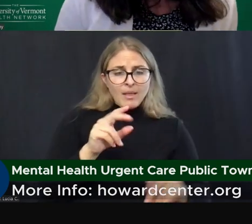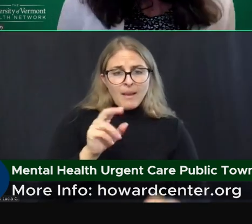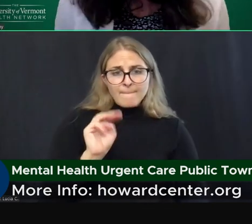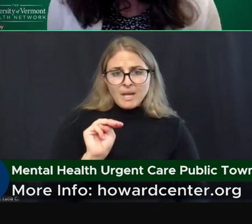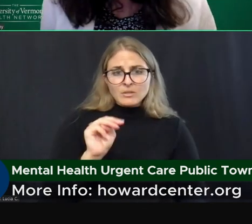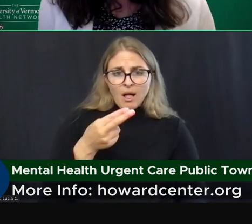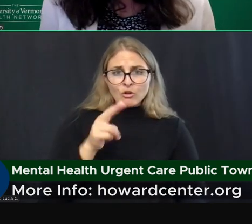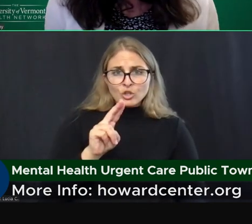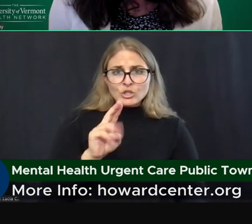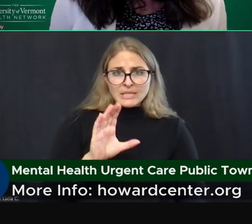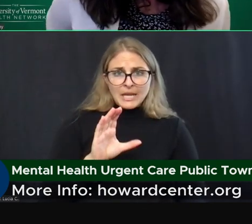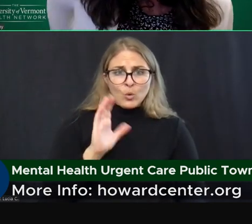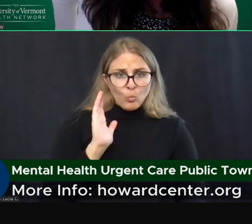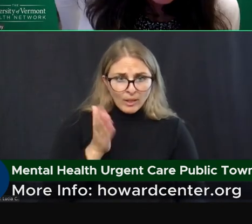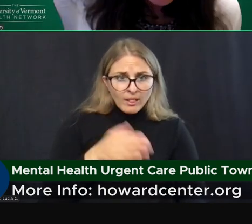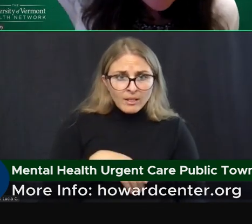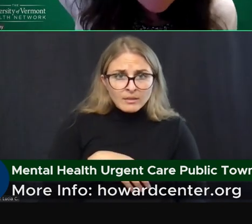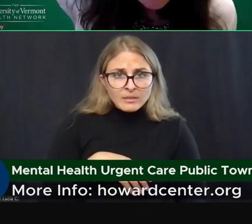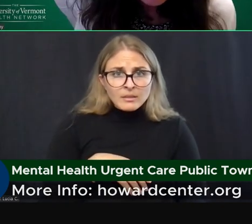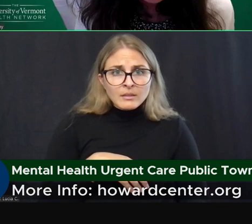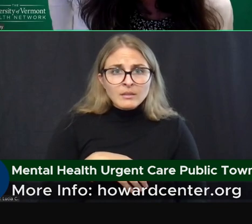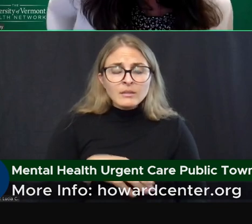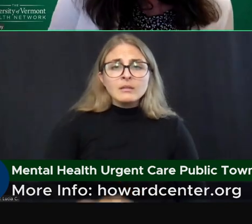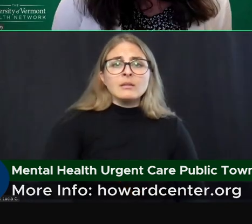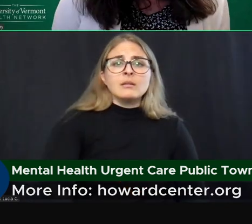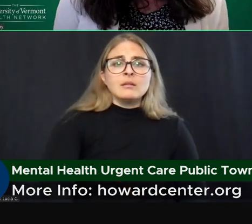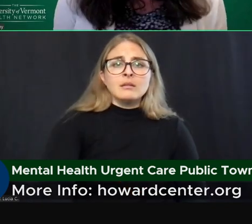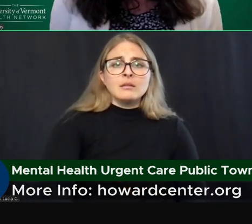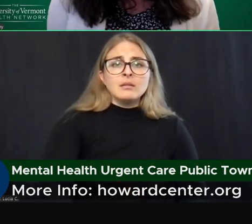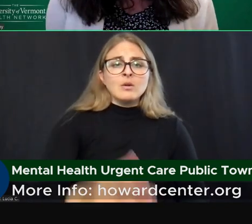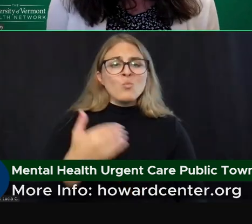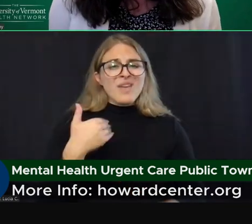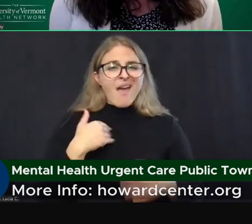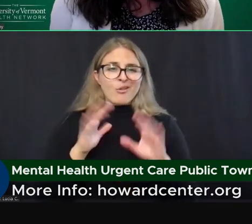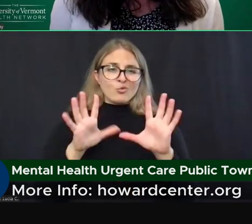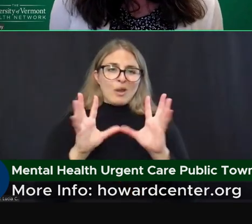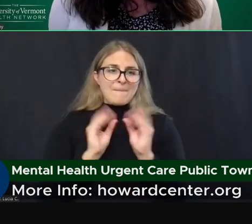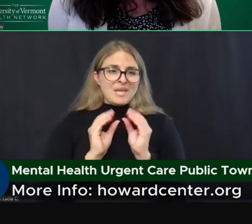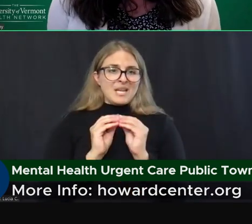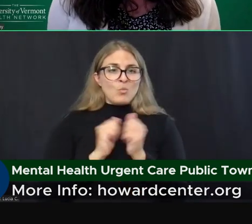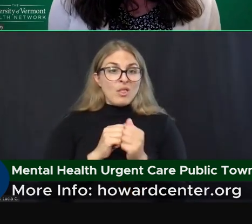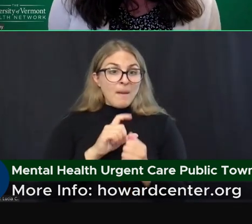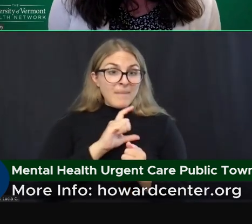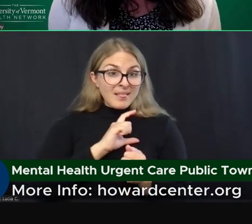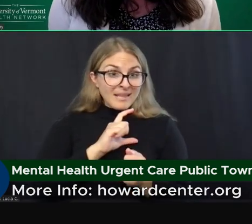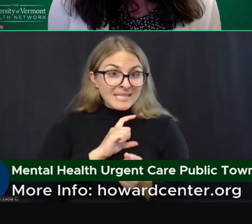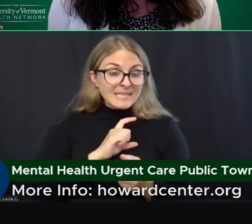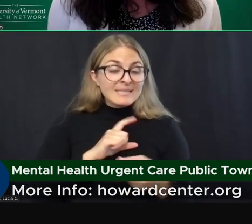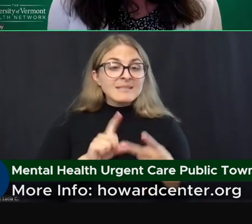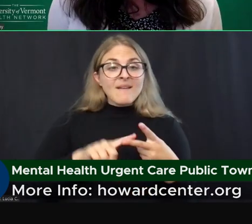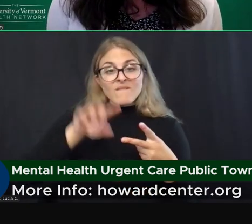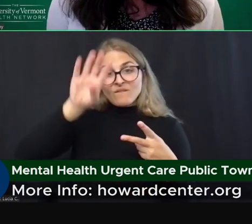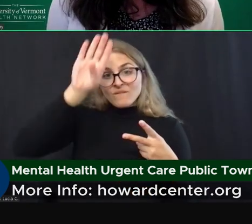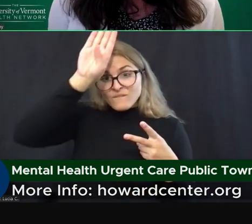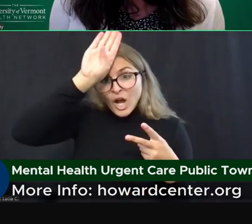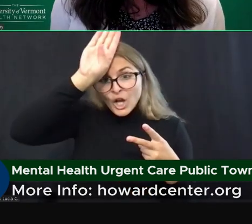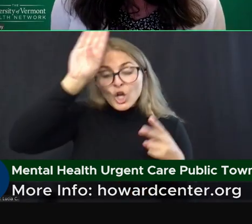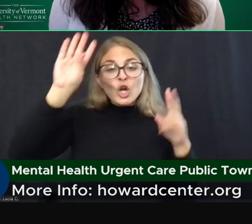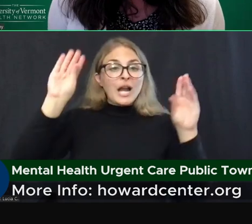So we had a great meeting with police chiefs, fire chiefs, ambulance chiefs, and